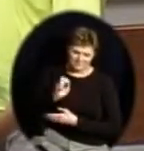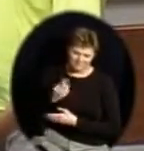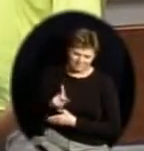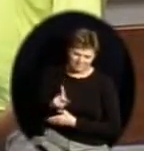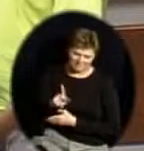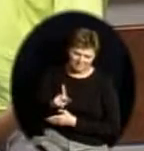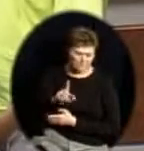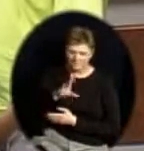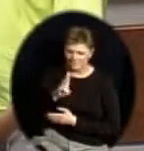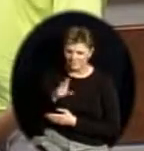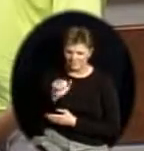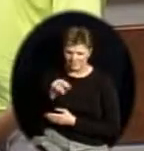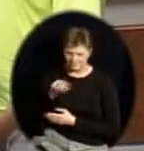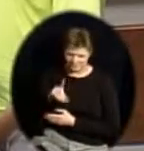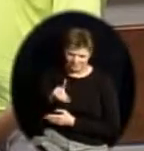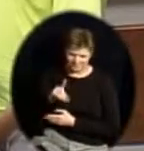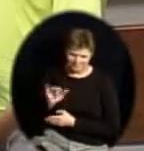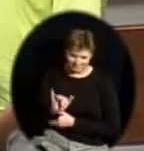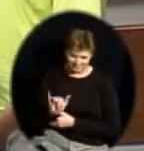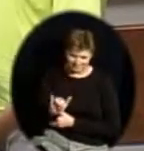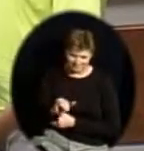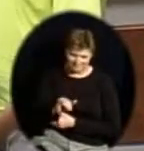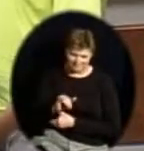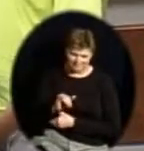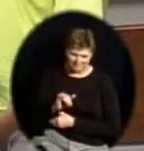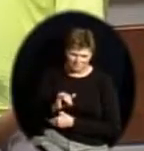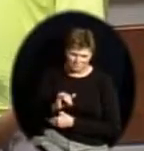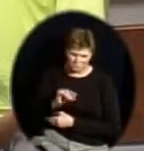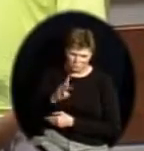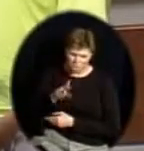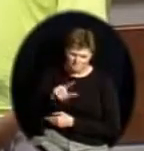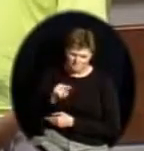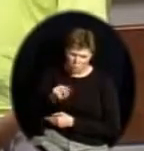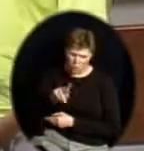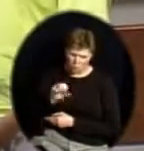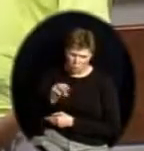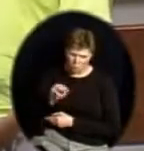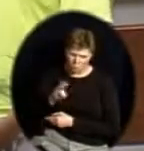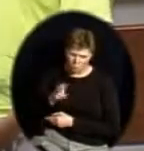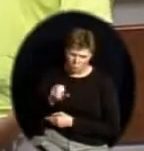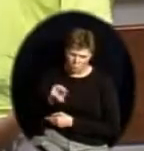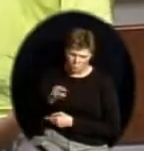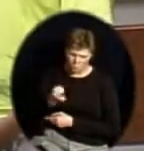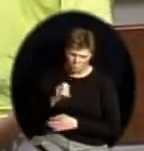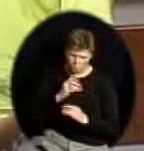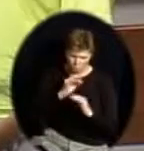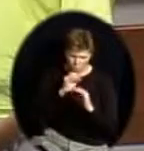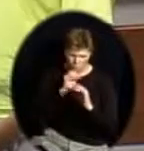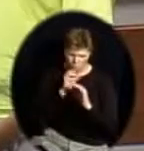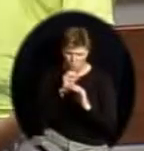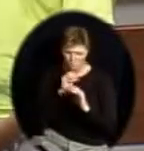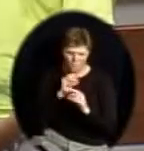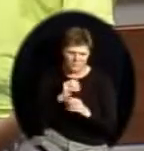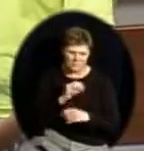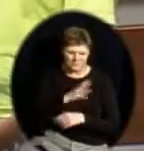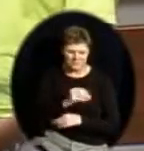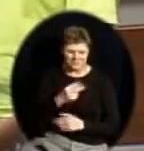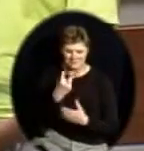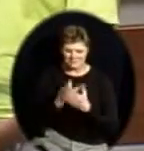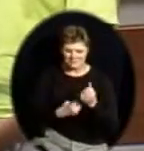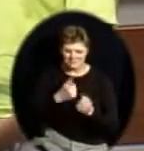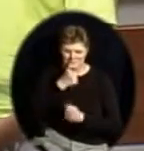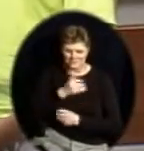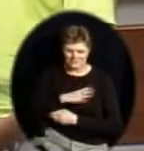She's also a member of the jazz band. She participates in that. And I can tell you that both of these young ladies are going to be leaving here